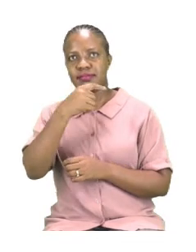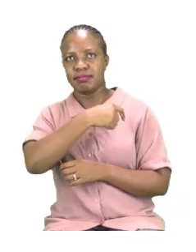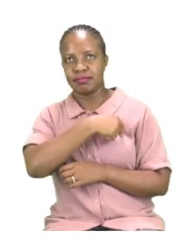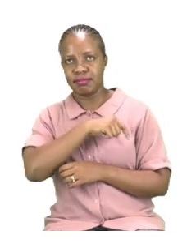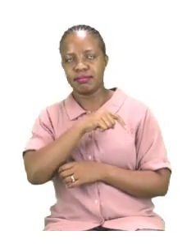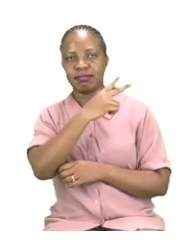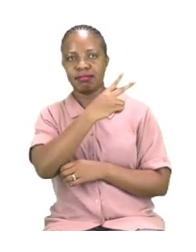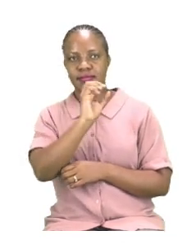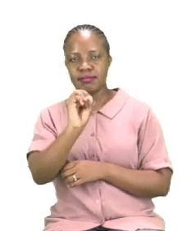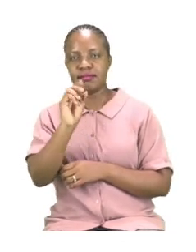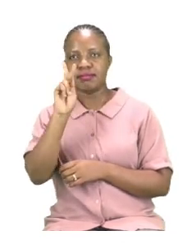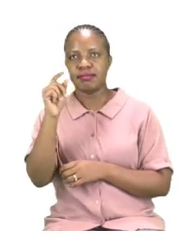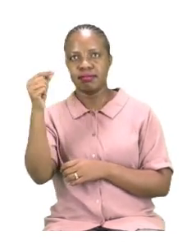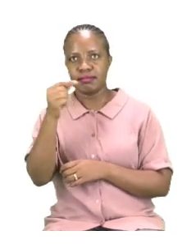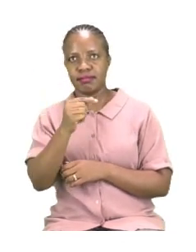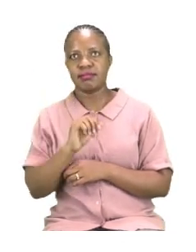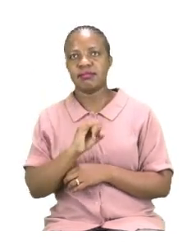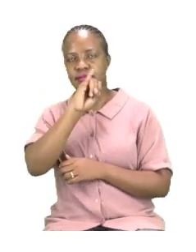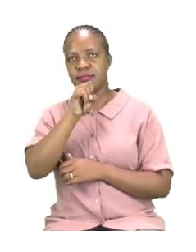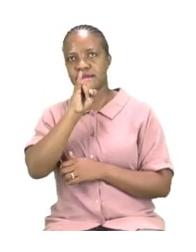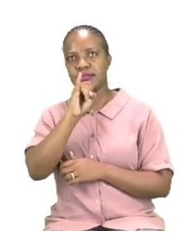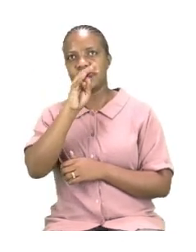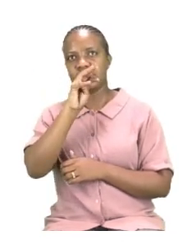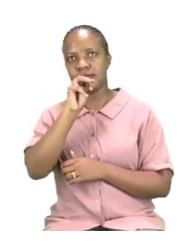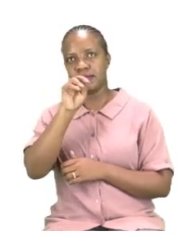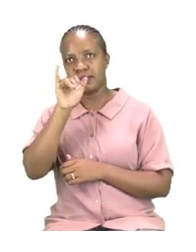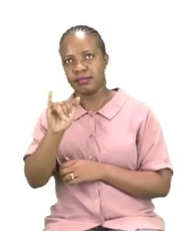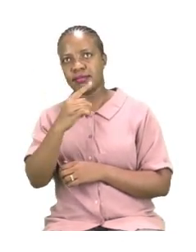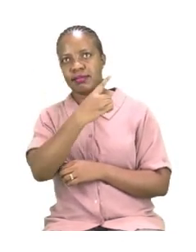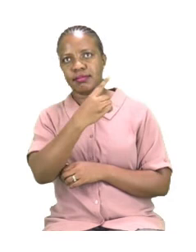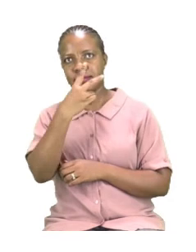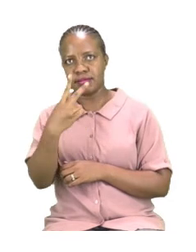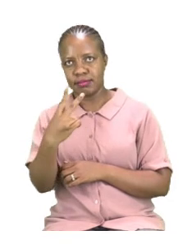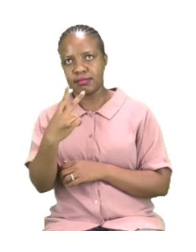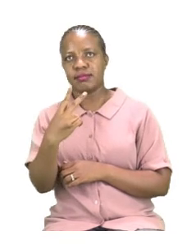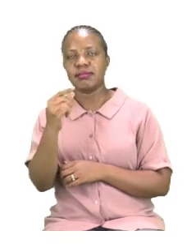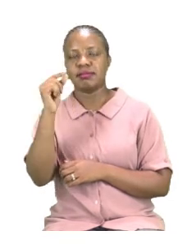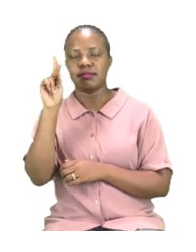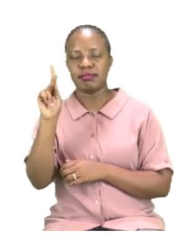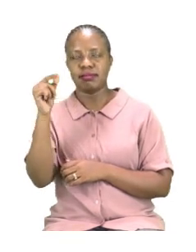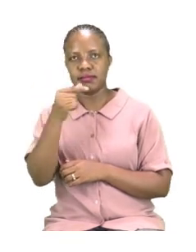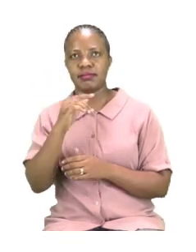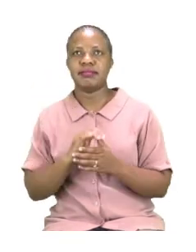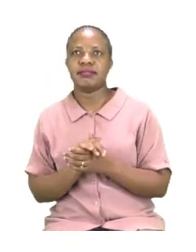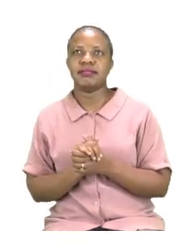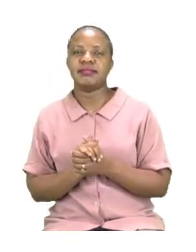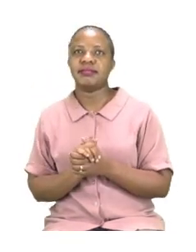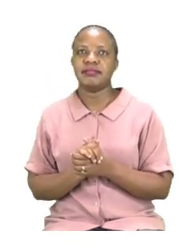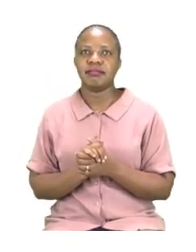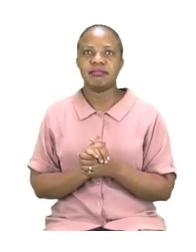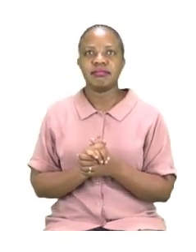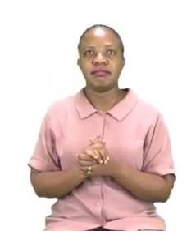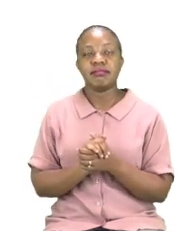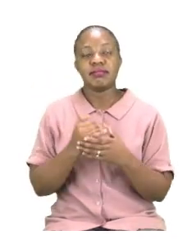is 12 kgs. Number 1 is saying write the names of the children